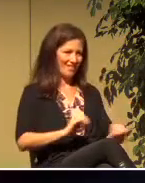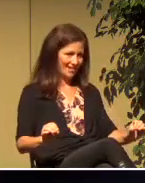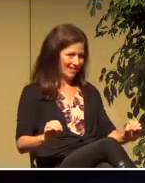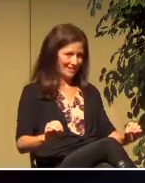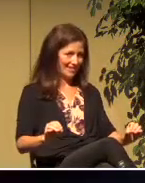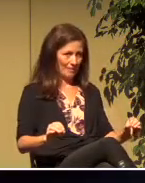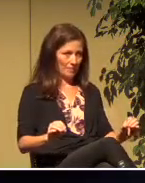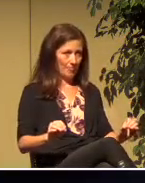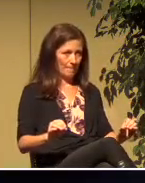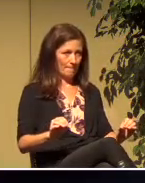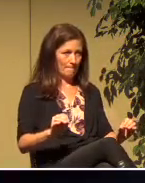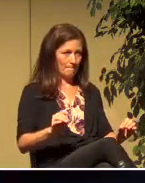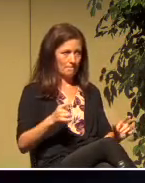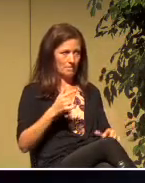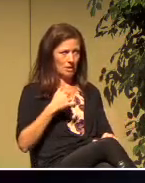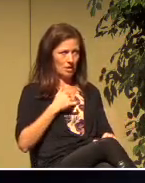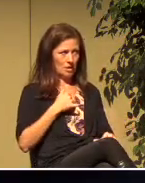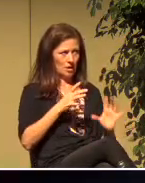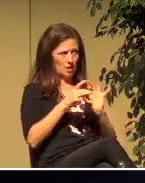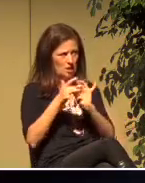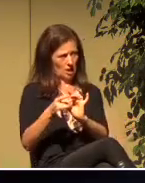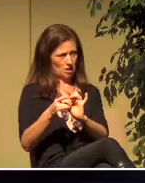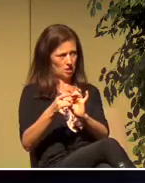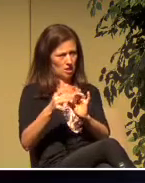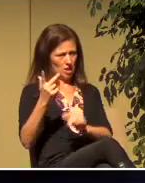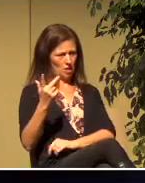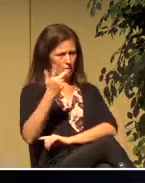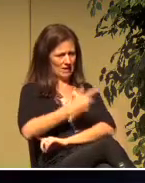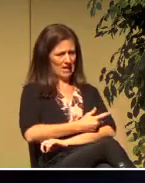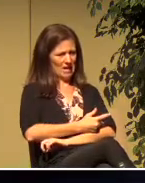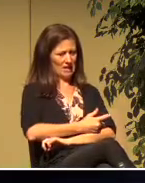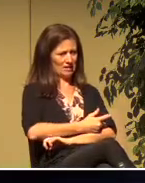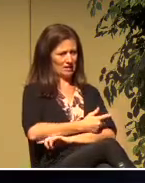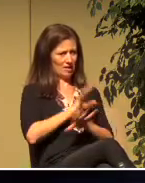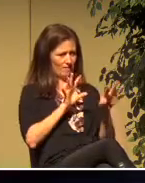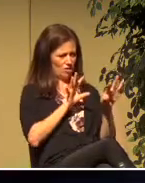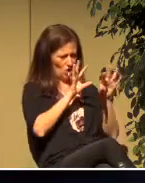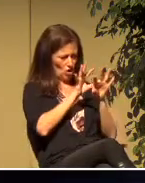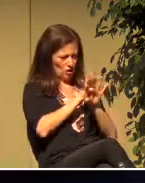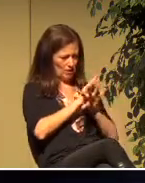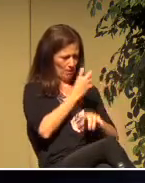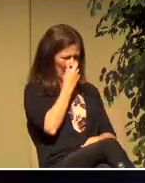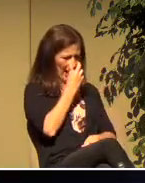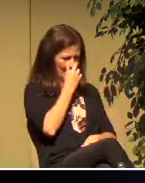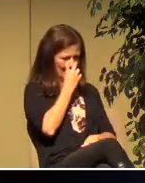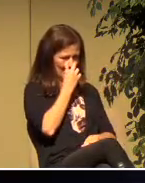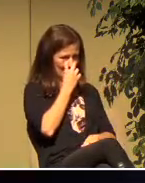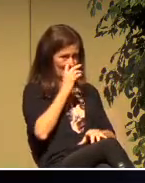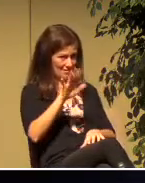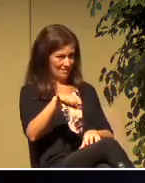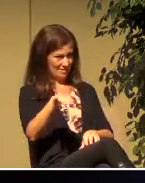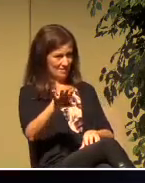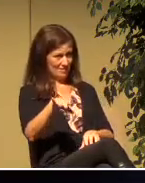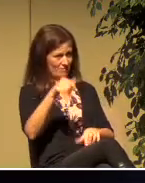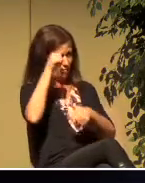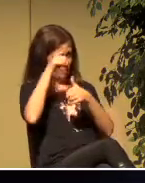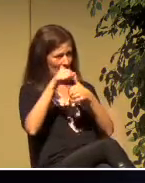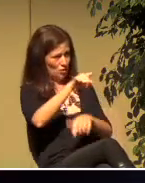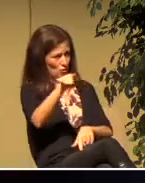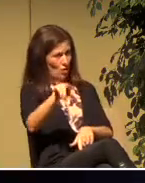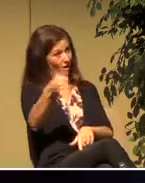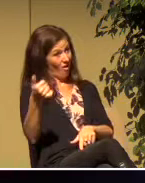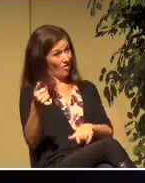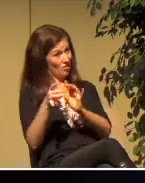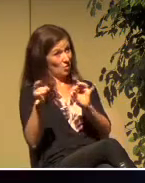connection. Three days in darkness. Does it remind you of another story? And after